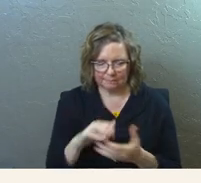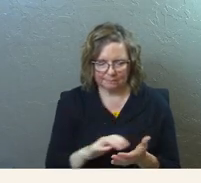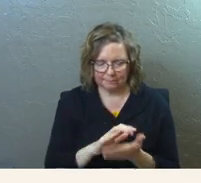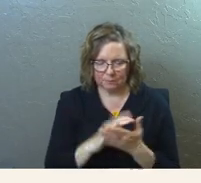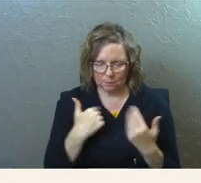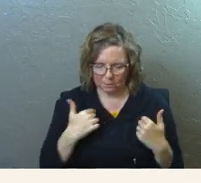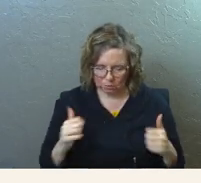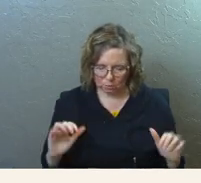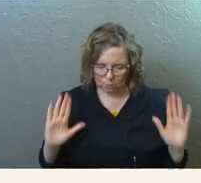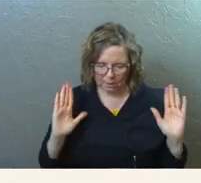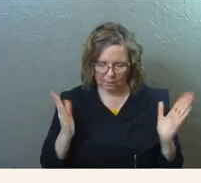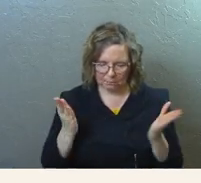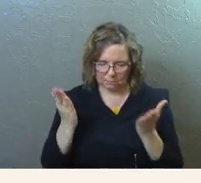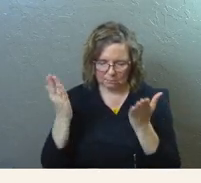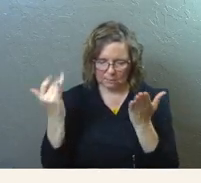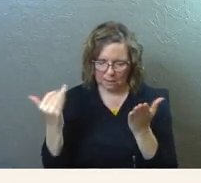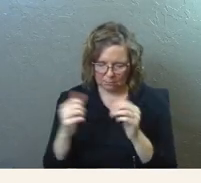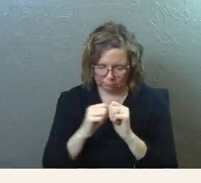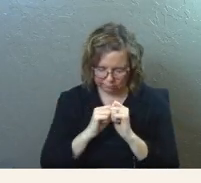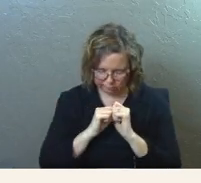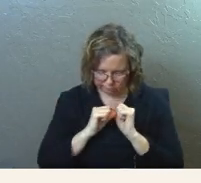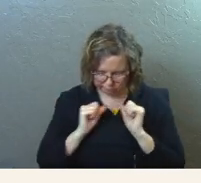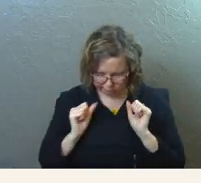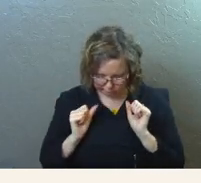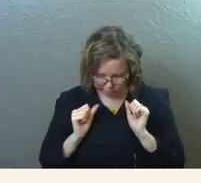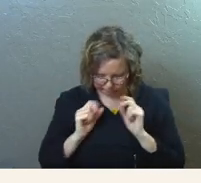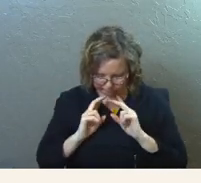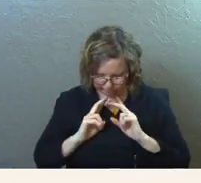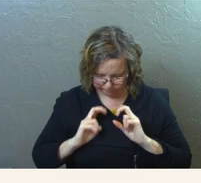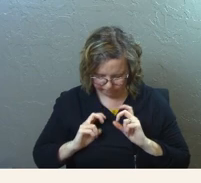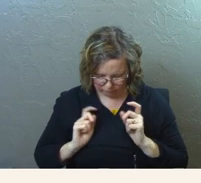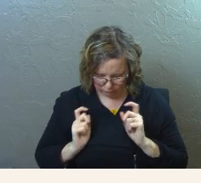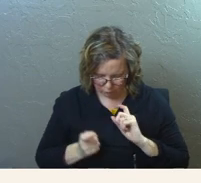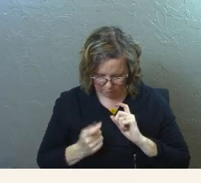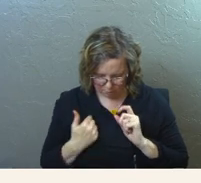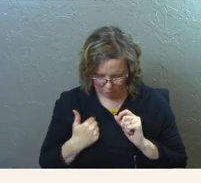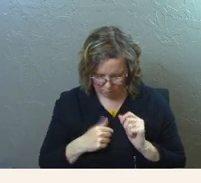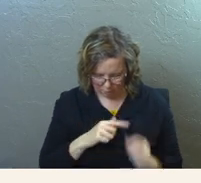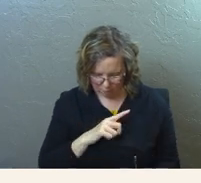God, we surrender to you right now, Lord. Come in and change us, Lord.